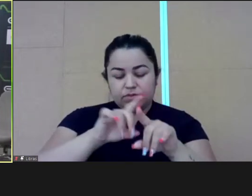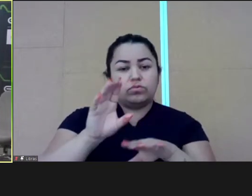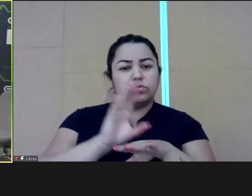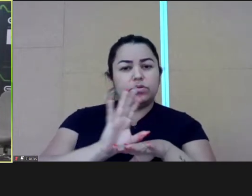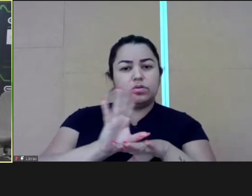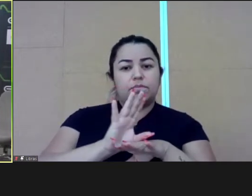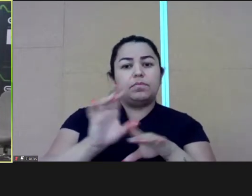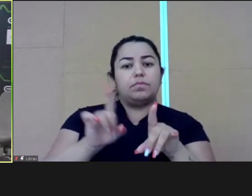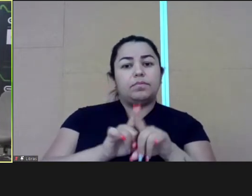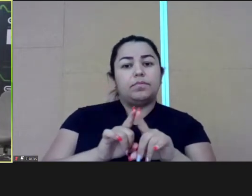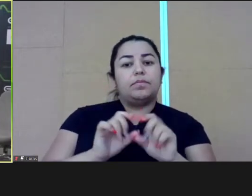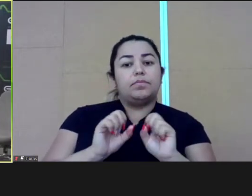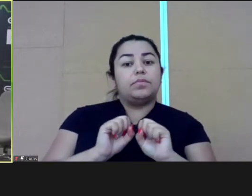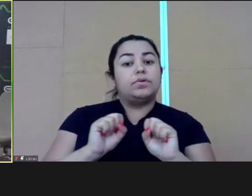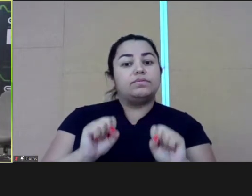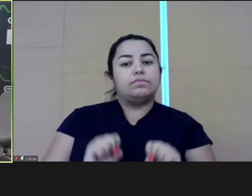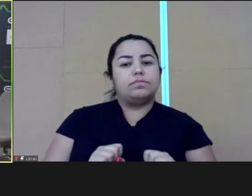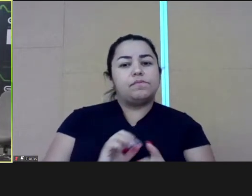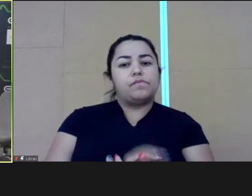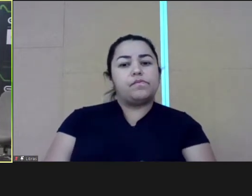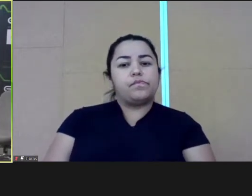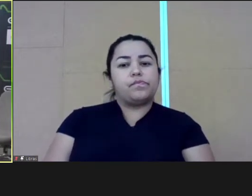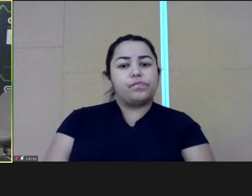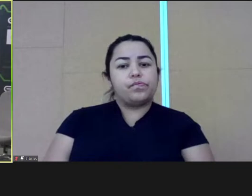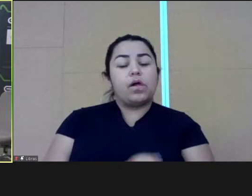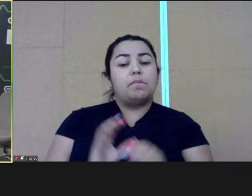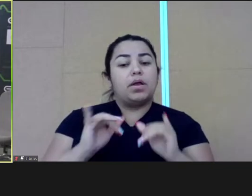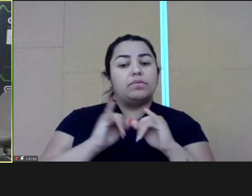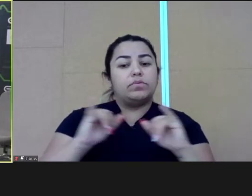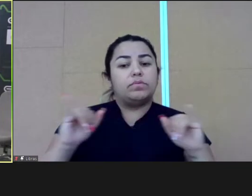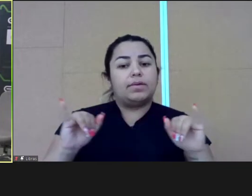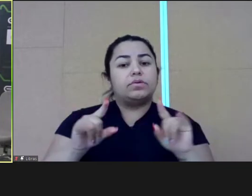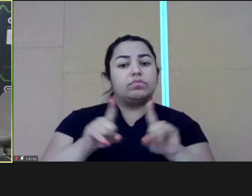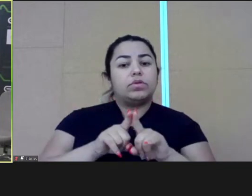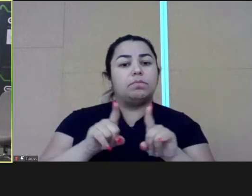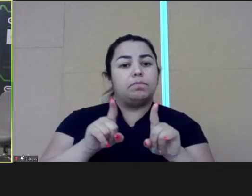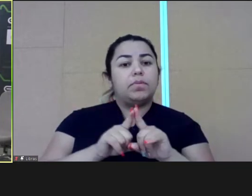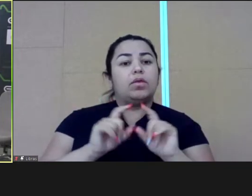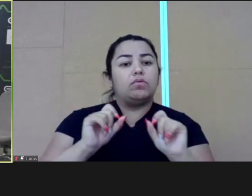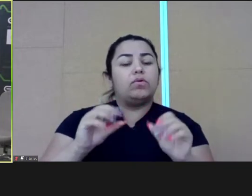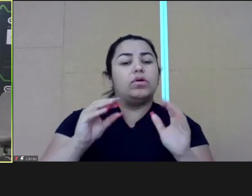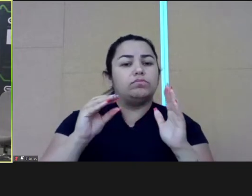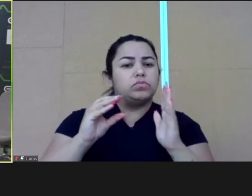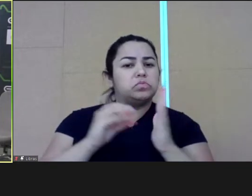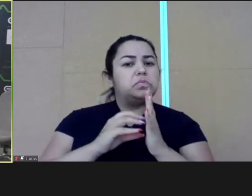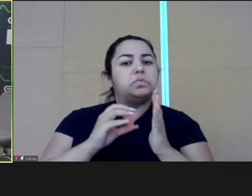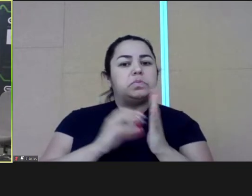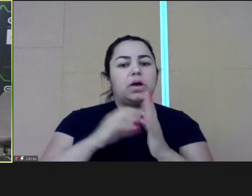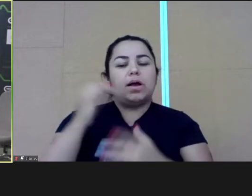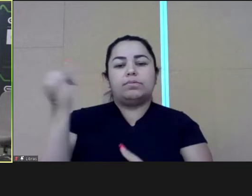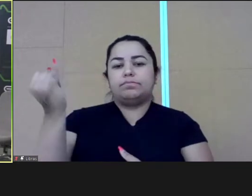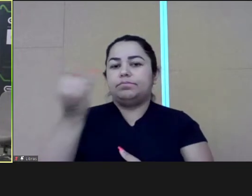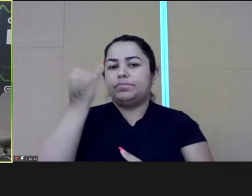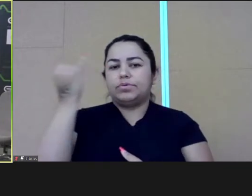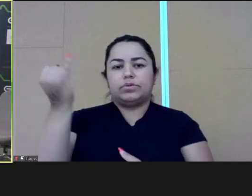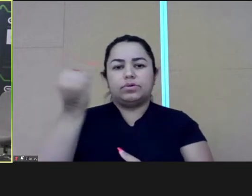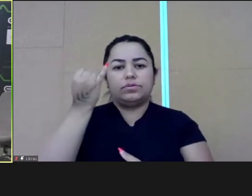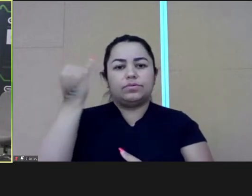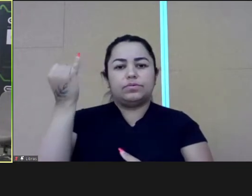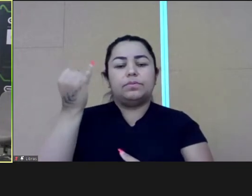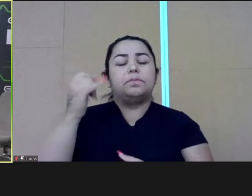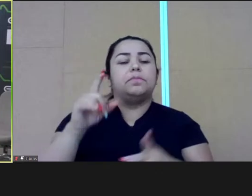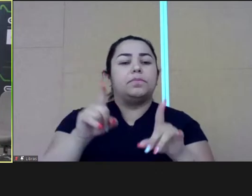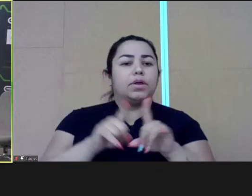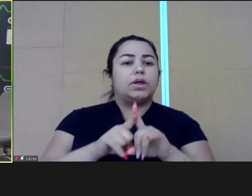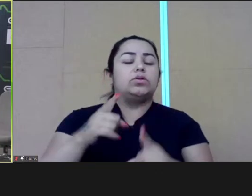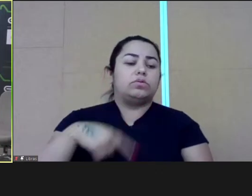with the formation of leaders. But we built this area to give this area a little bit of a system. This